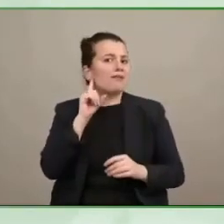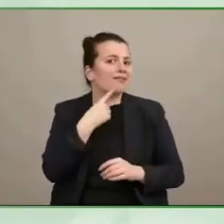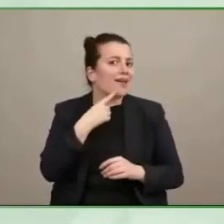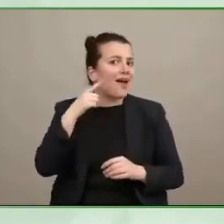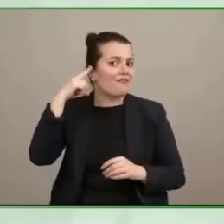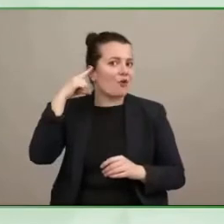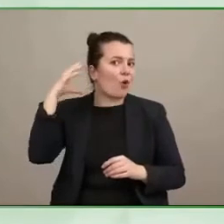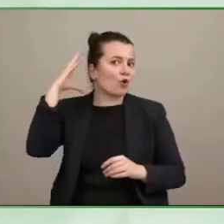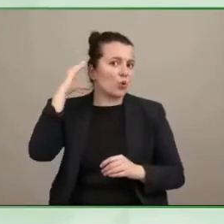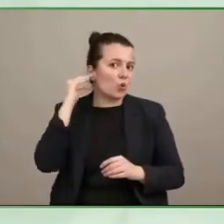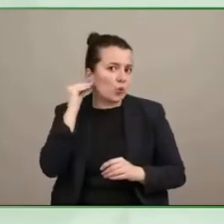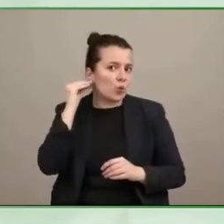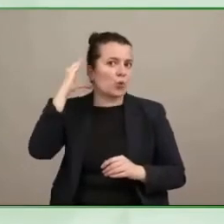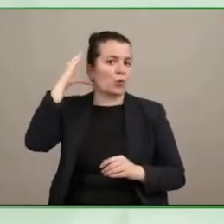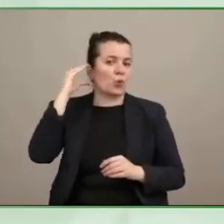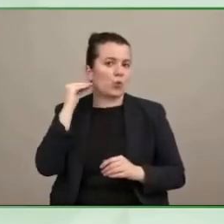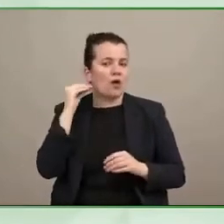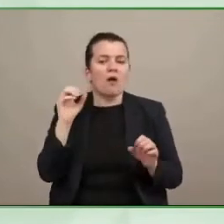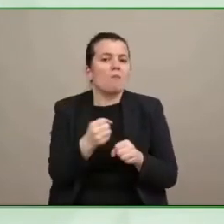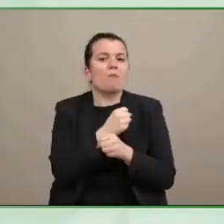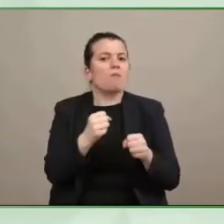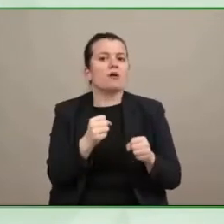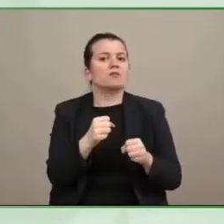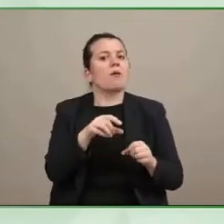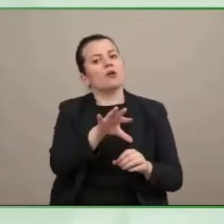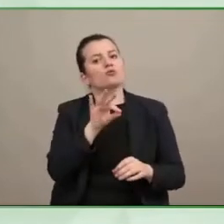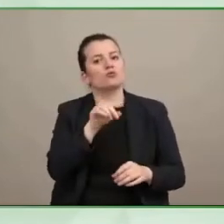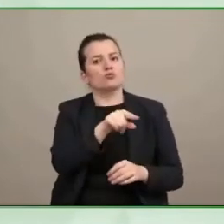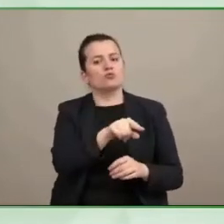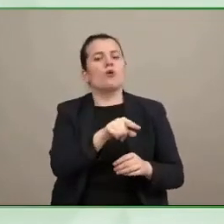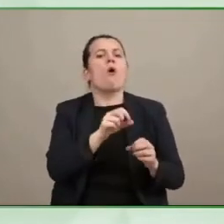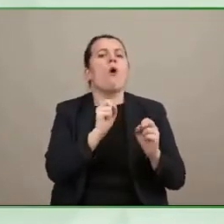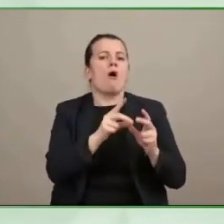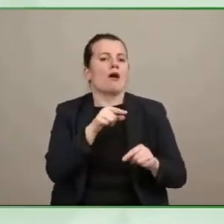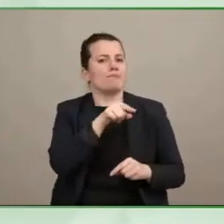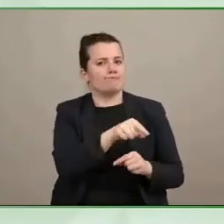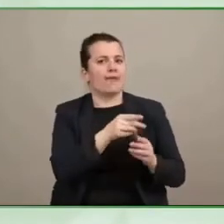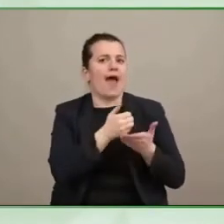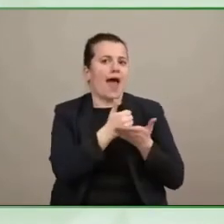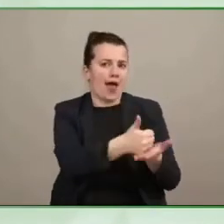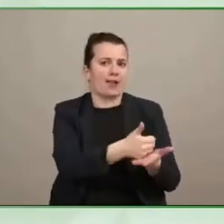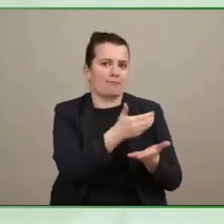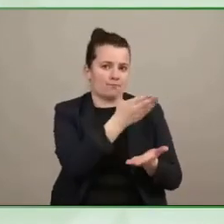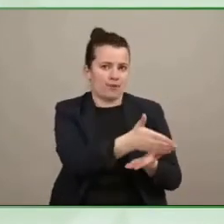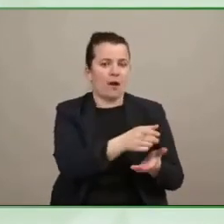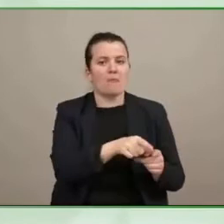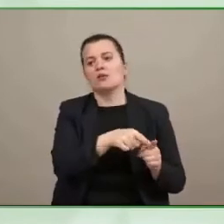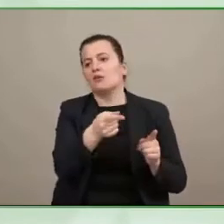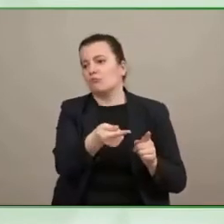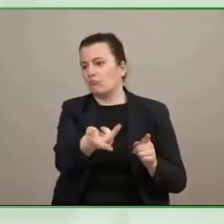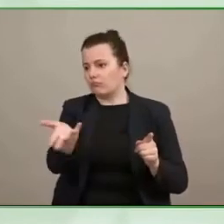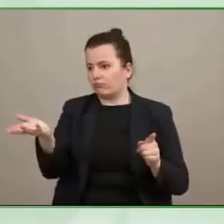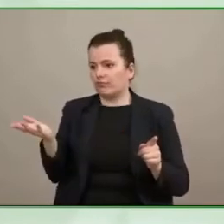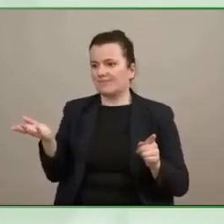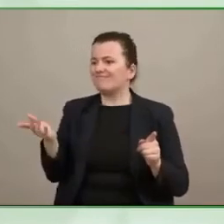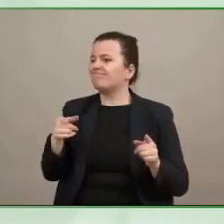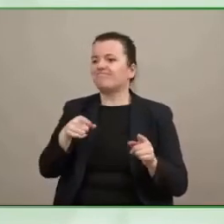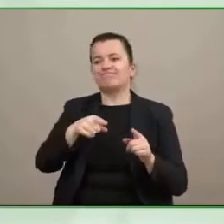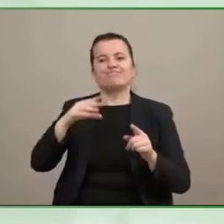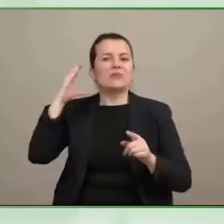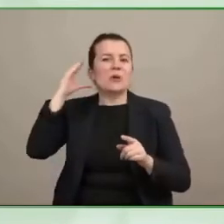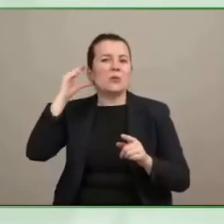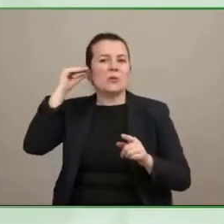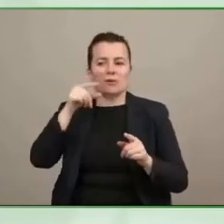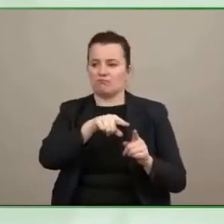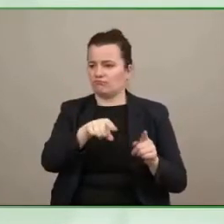access for one part of the economic spectrum we have to provide the whole economic spectrum the whole spectrum